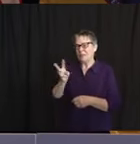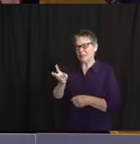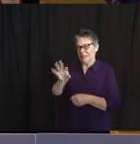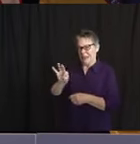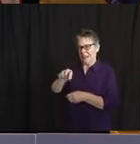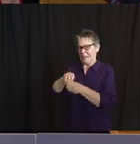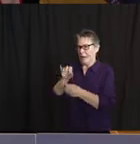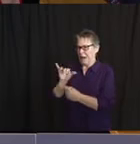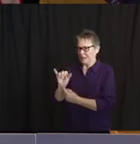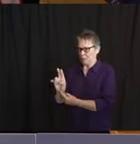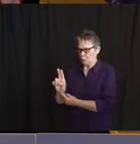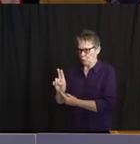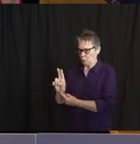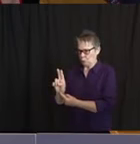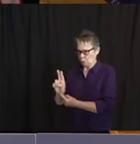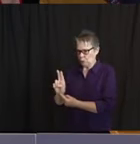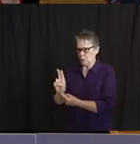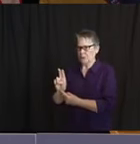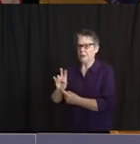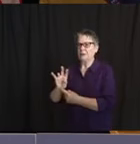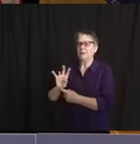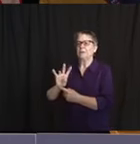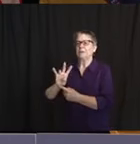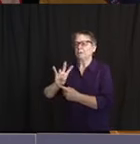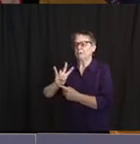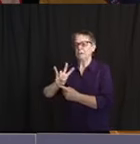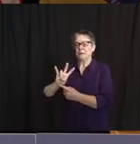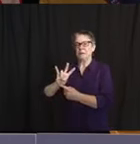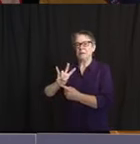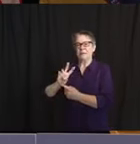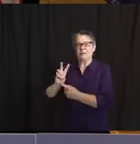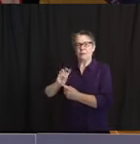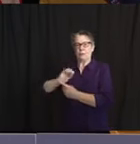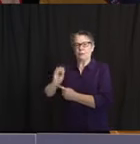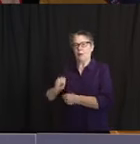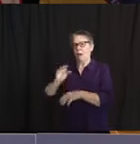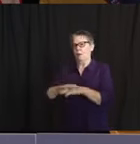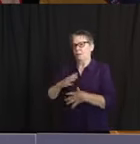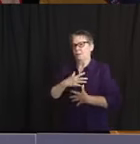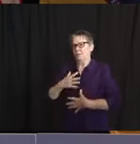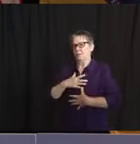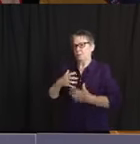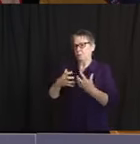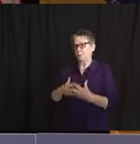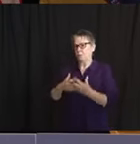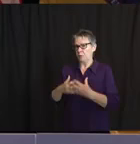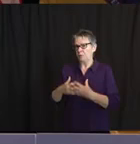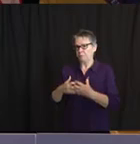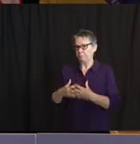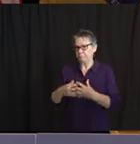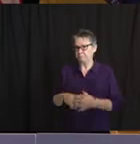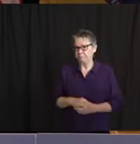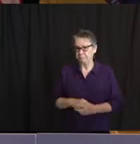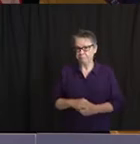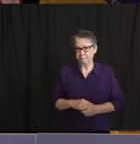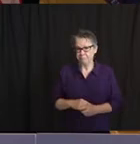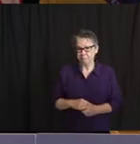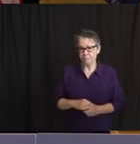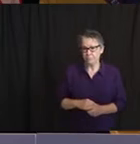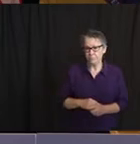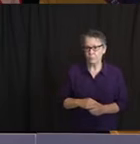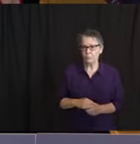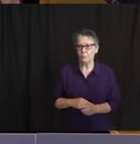There are a total of 15 cases today, three additional cases since yesterday, of multi-system